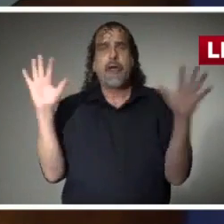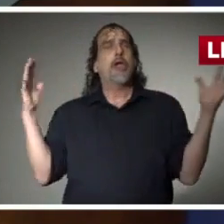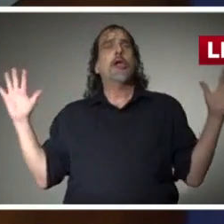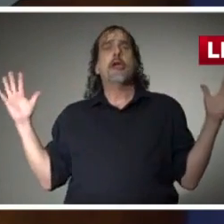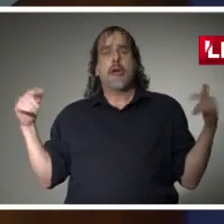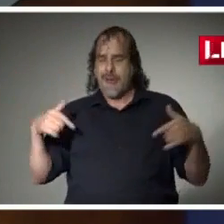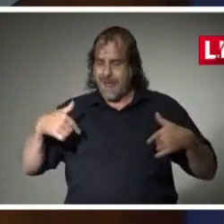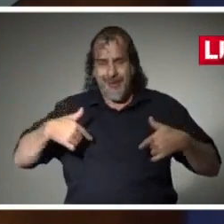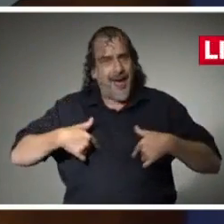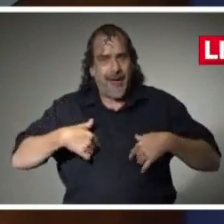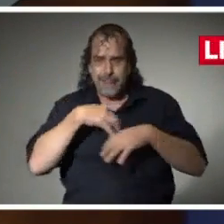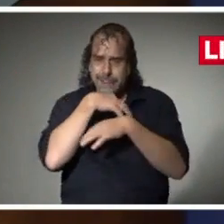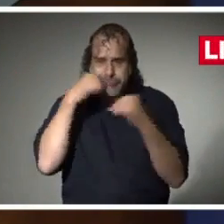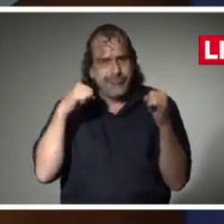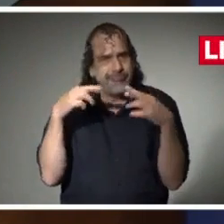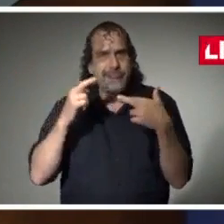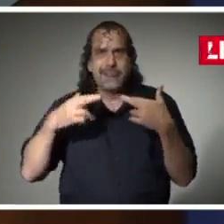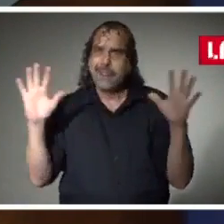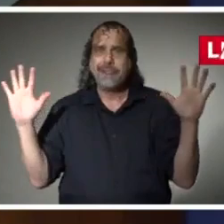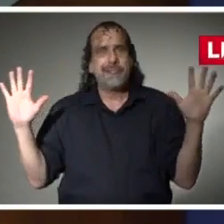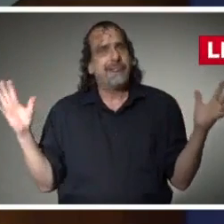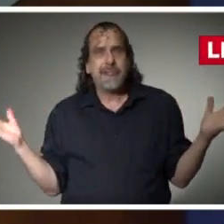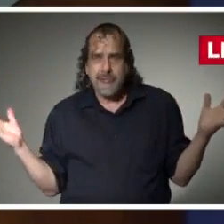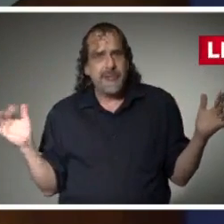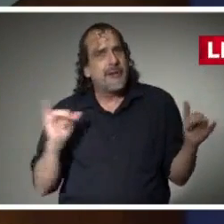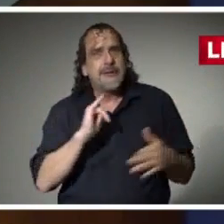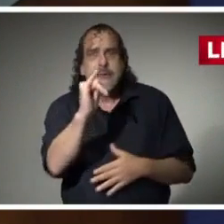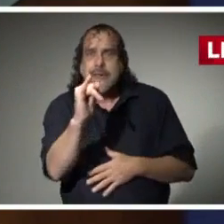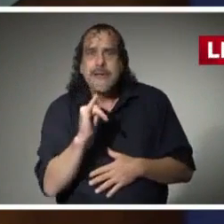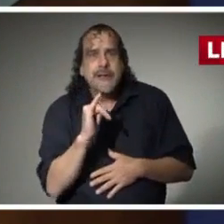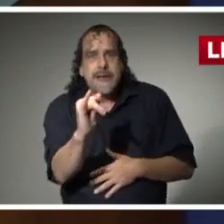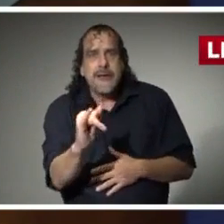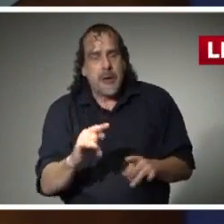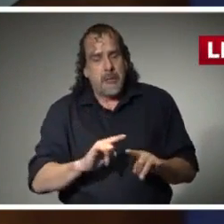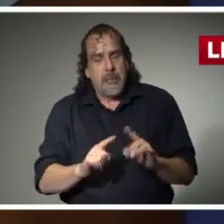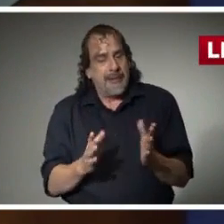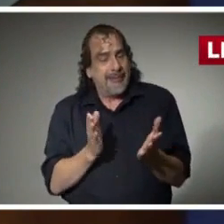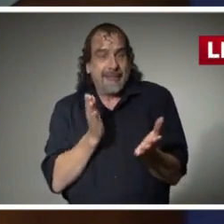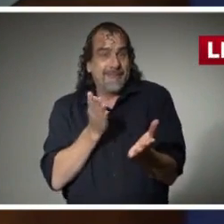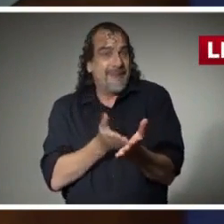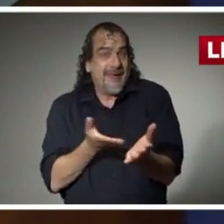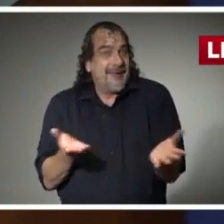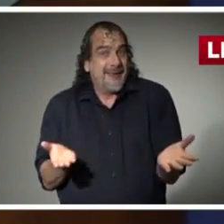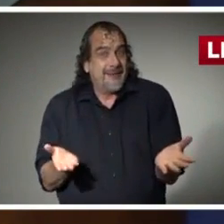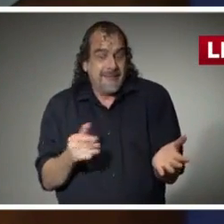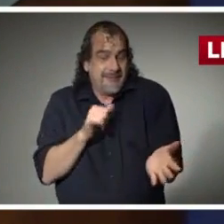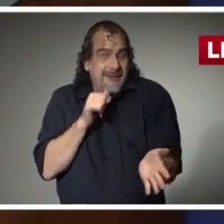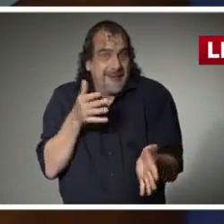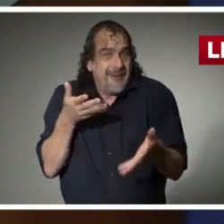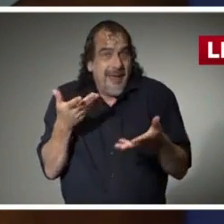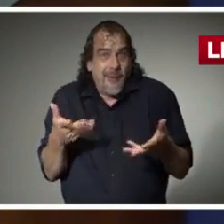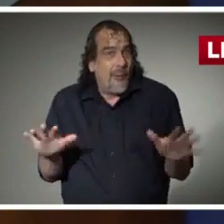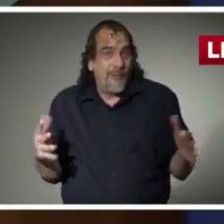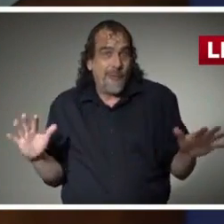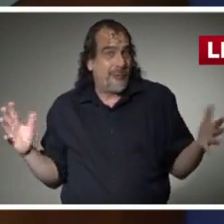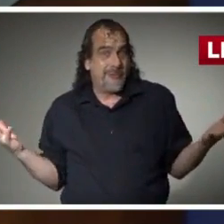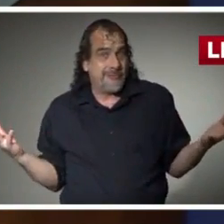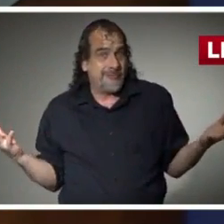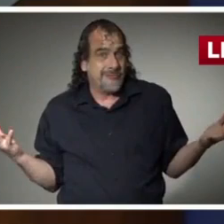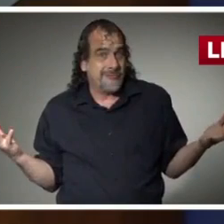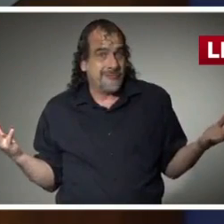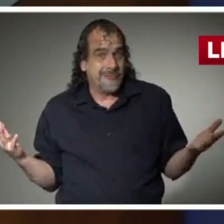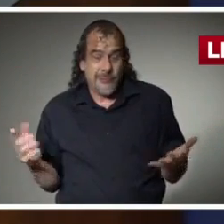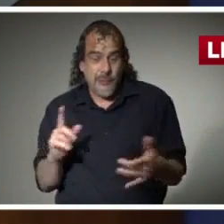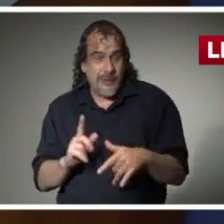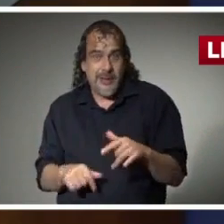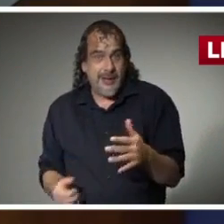I'm ready to be done with it. But the fact is, it's not time for us to go